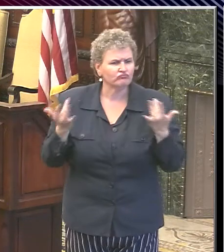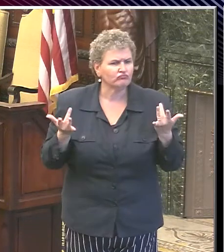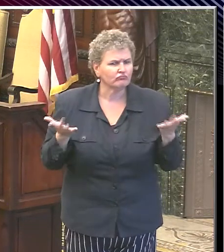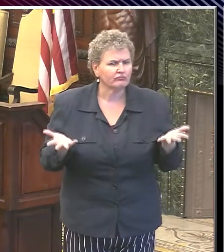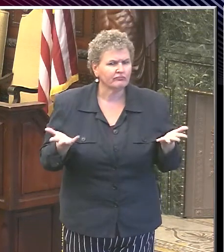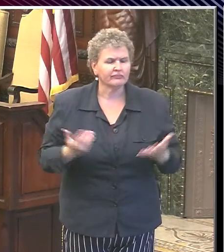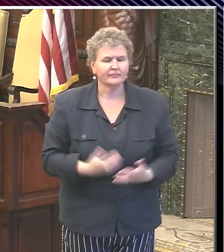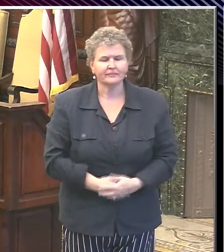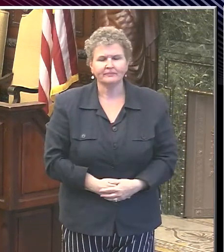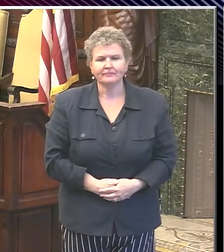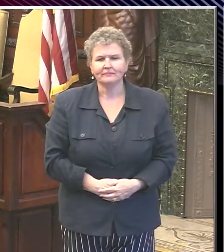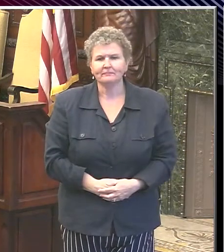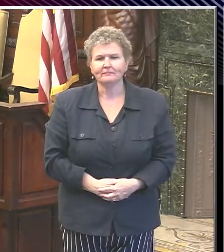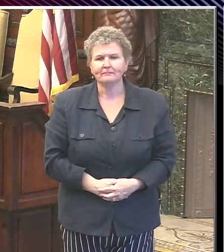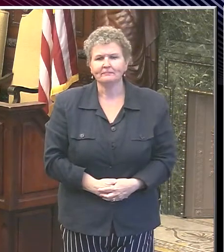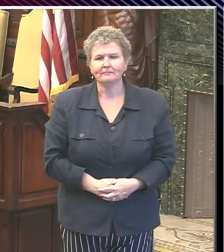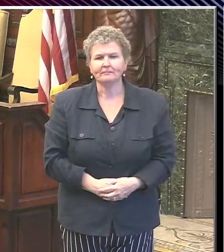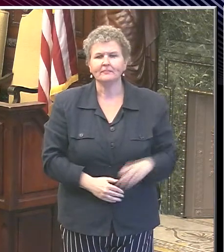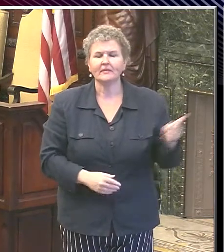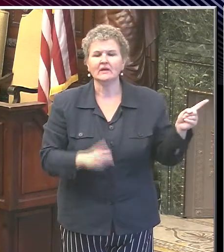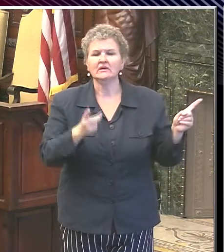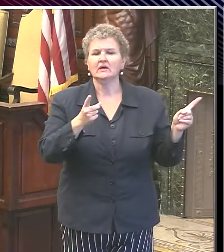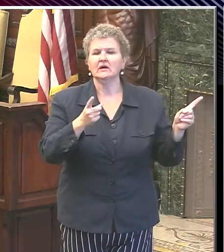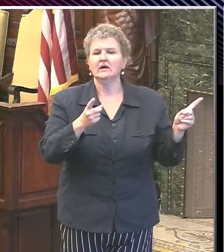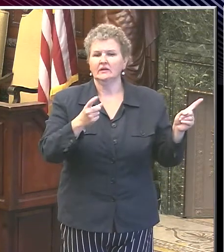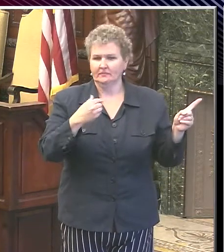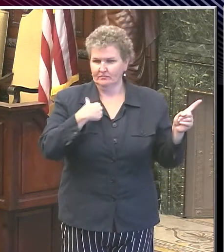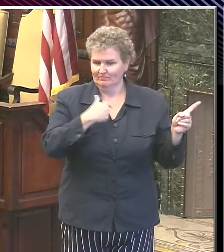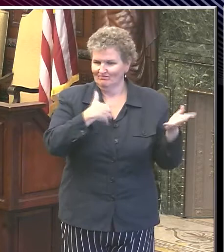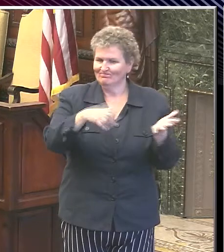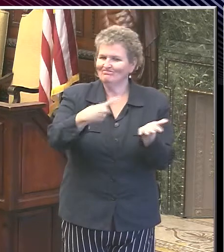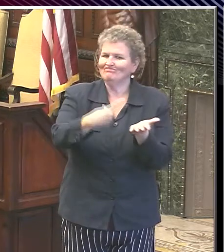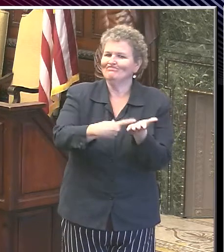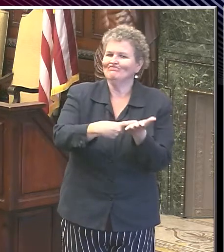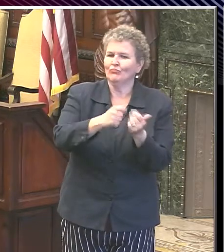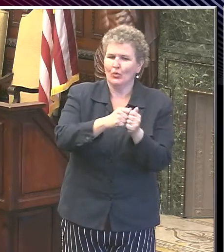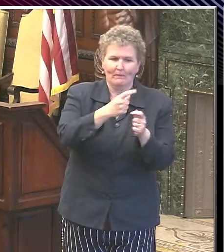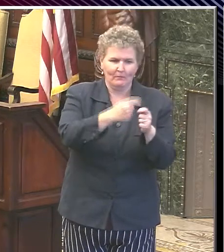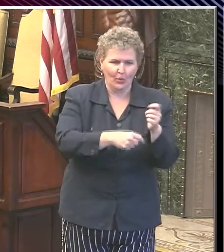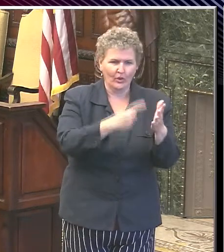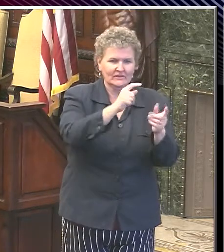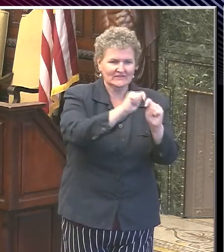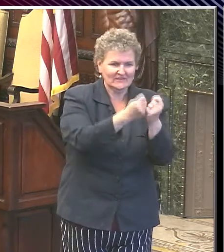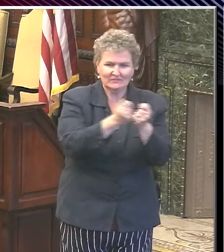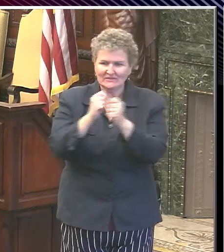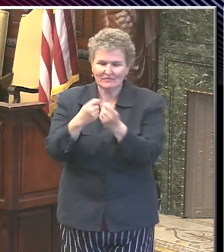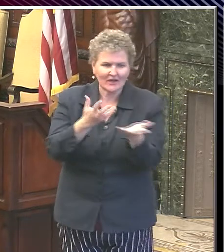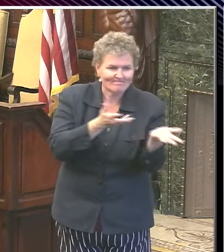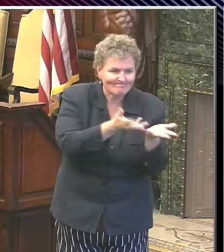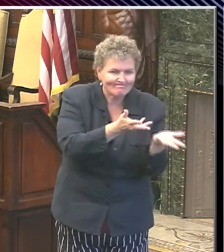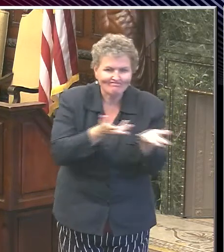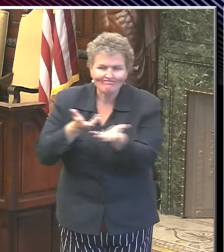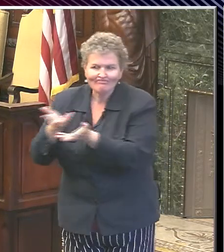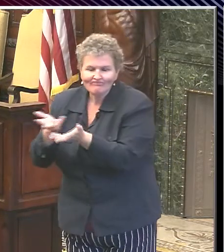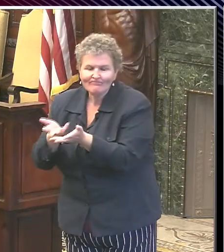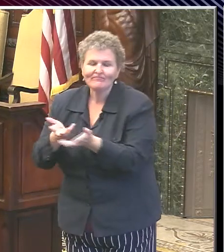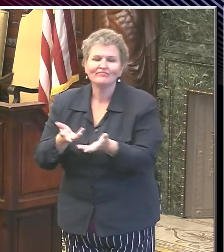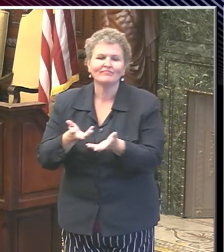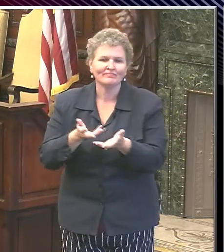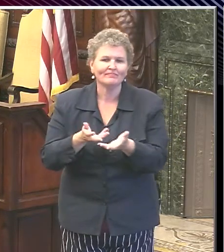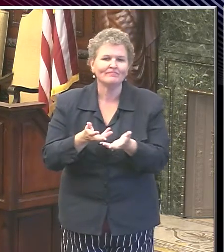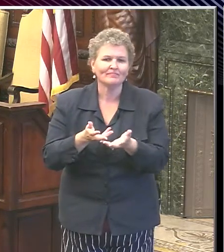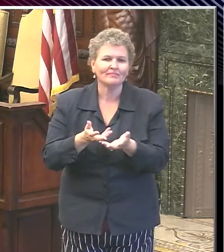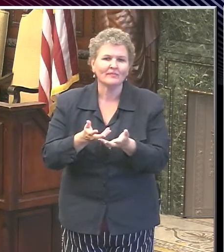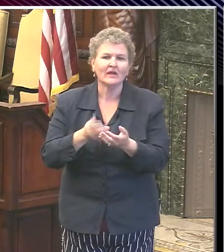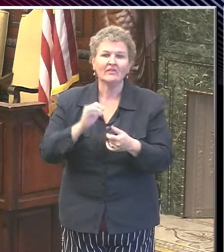Simply to say that we have been consulting with both teams about this and that we feel like the cluster is contained